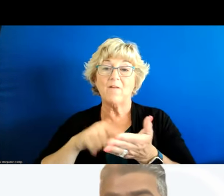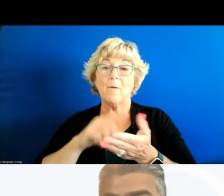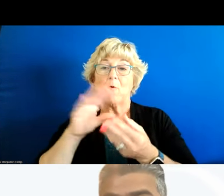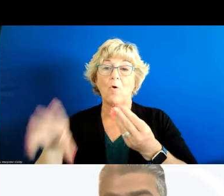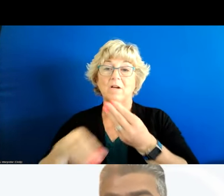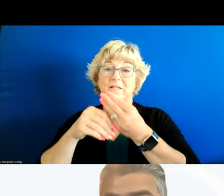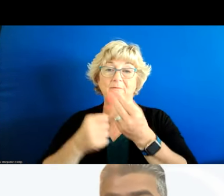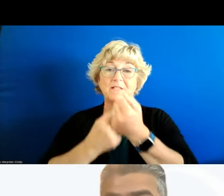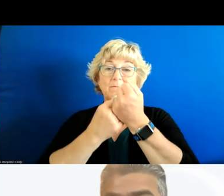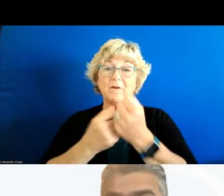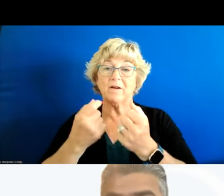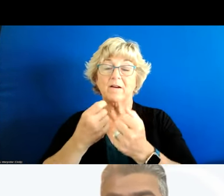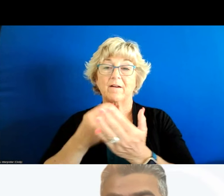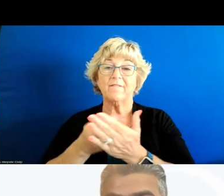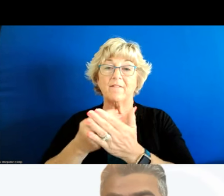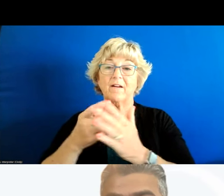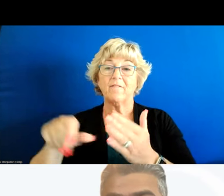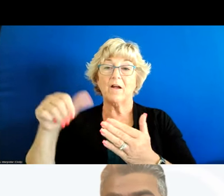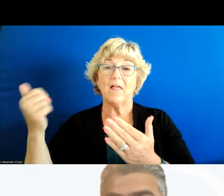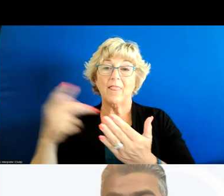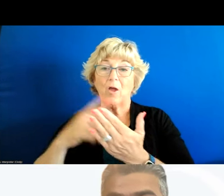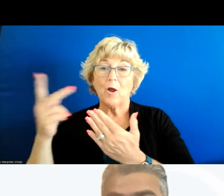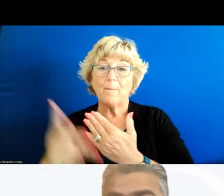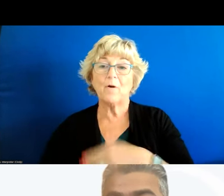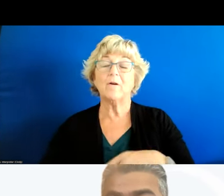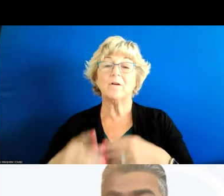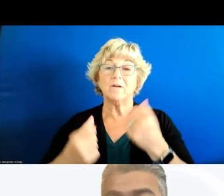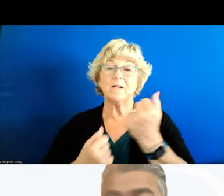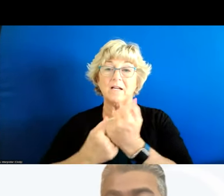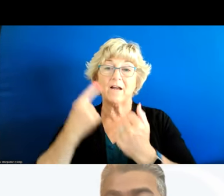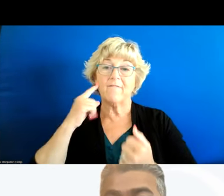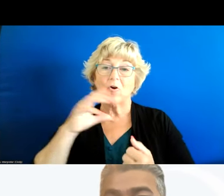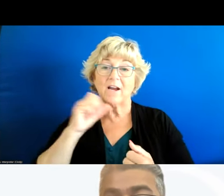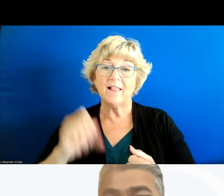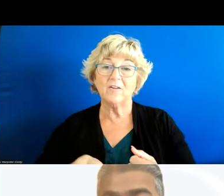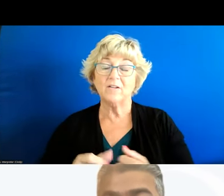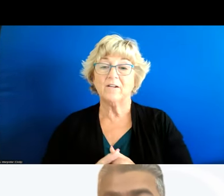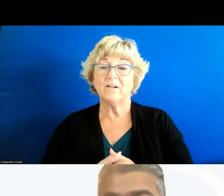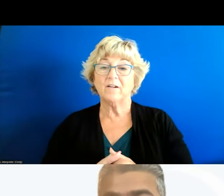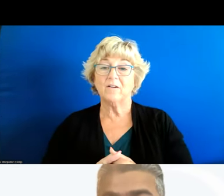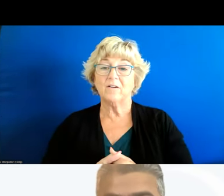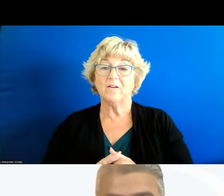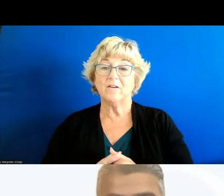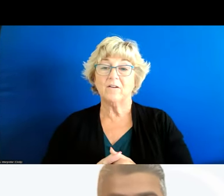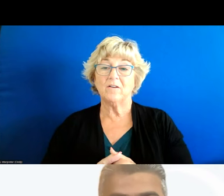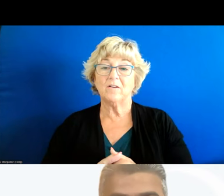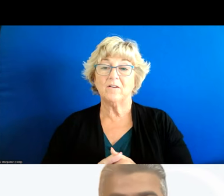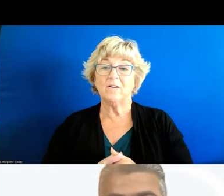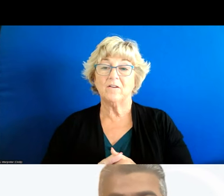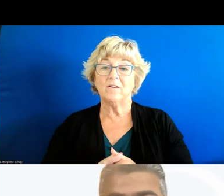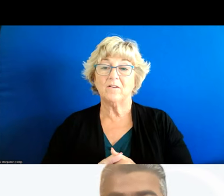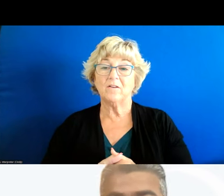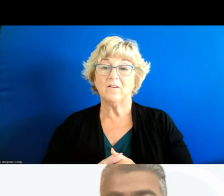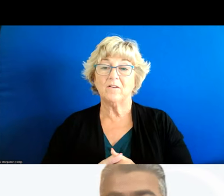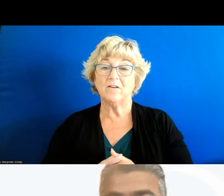through different programs voucher programs supporting housing for elderly are not explicitly laid out in